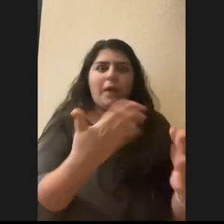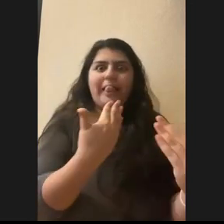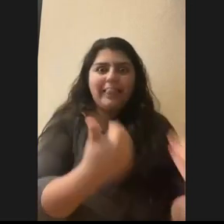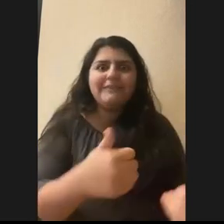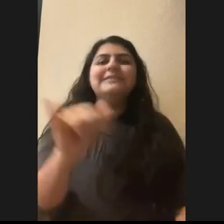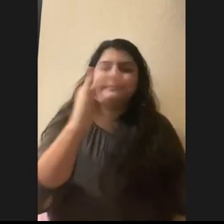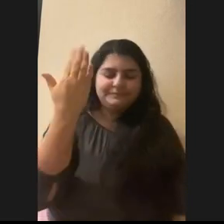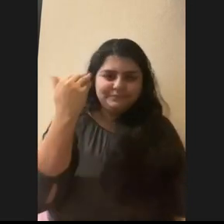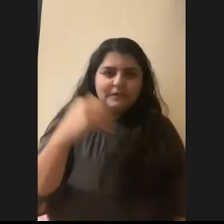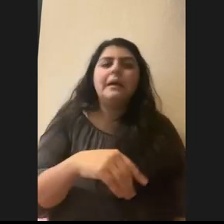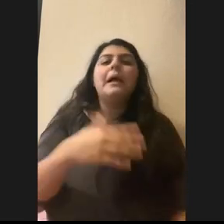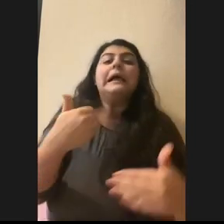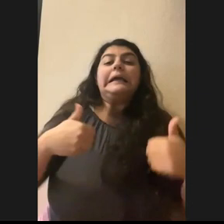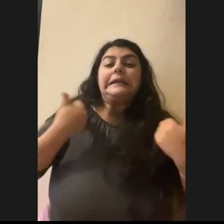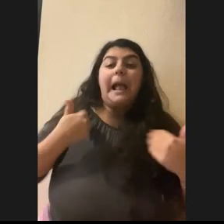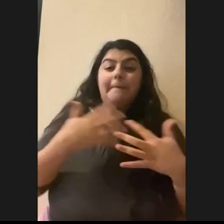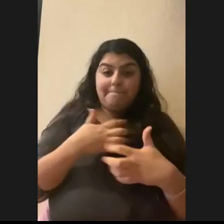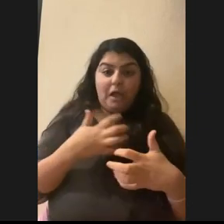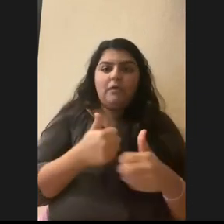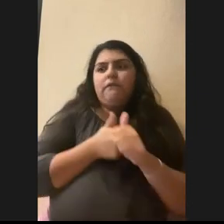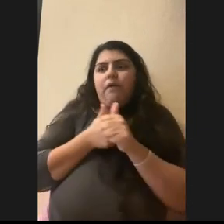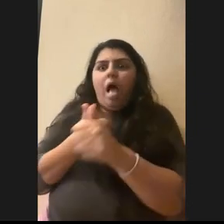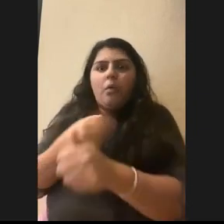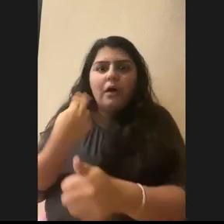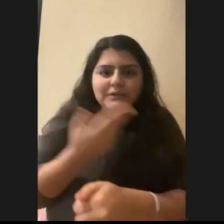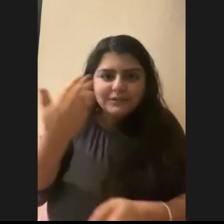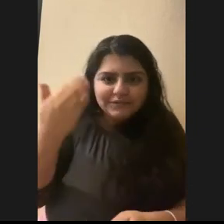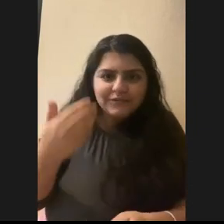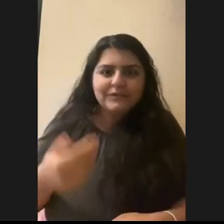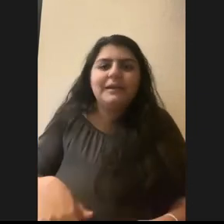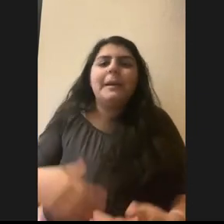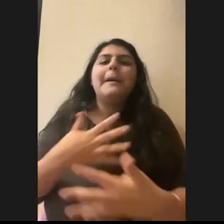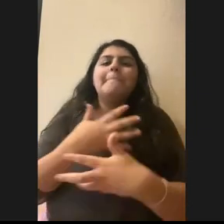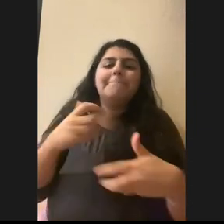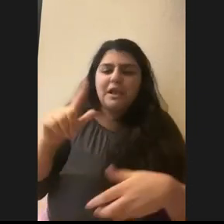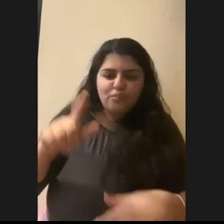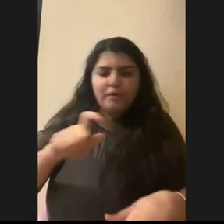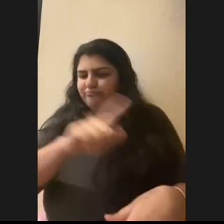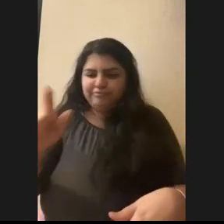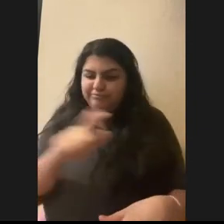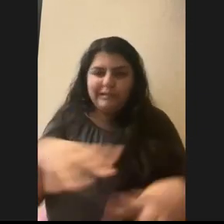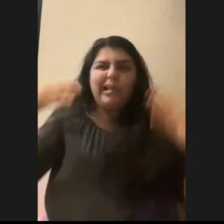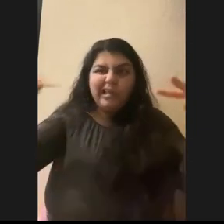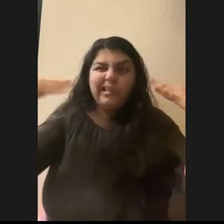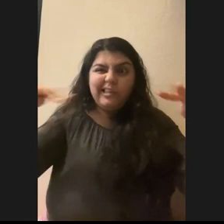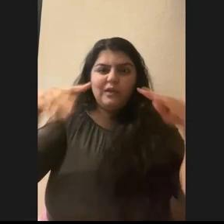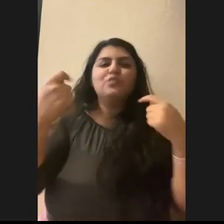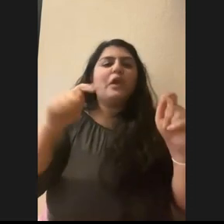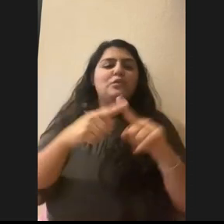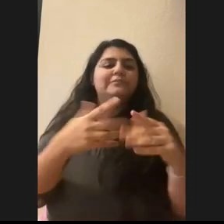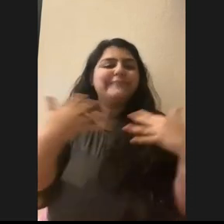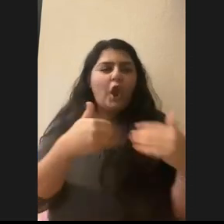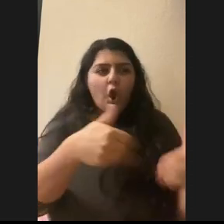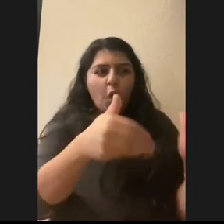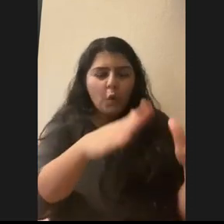us. It was a young bear, very curious. We had bear spray and we were making loud noises. So eventually it did go away and run off